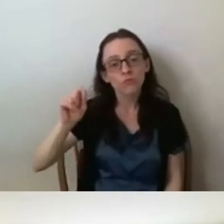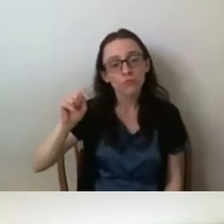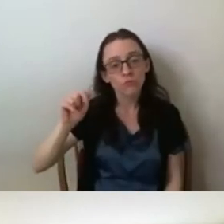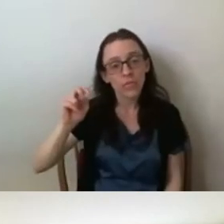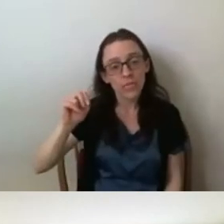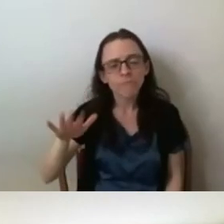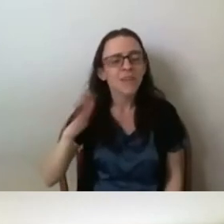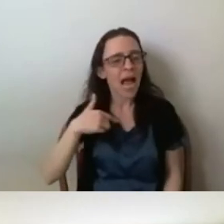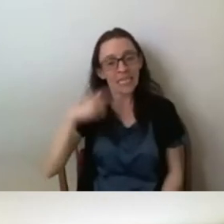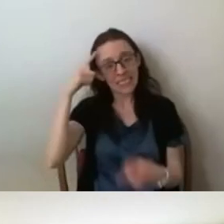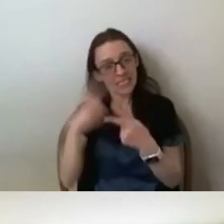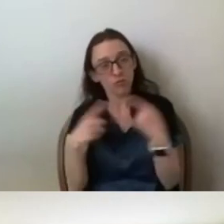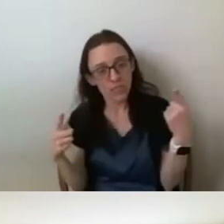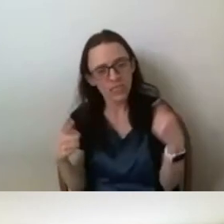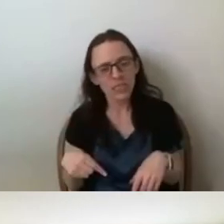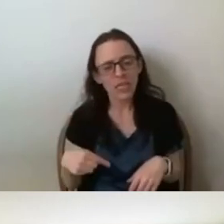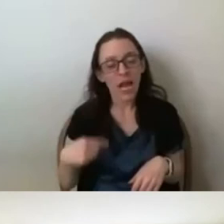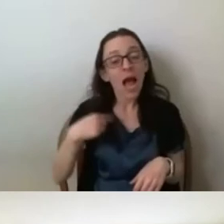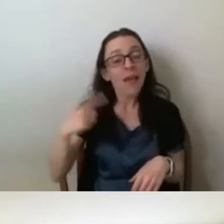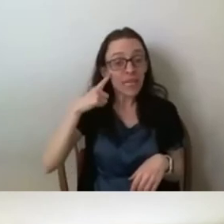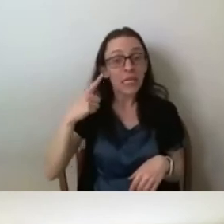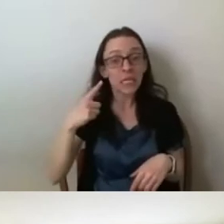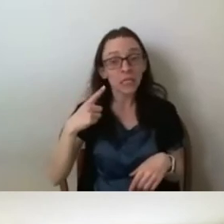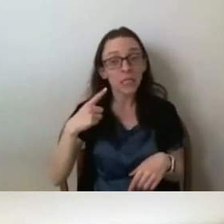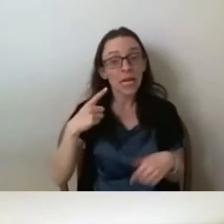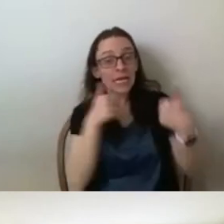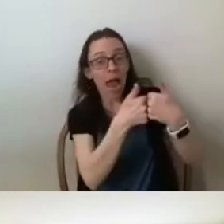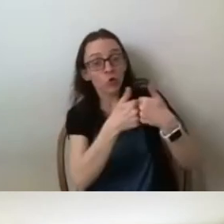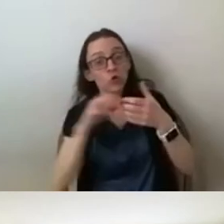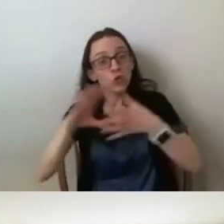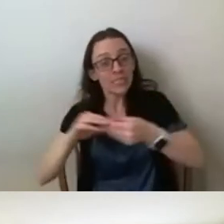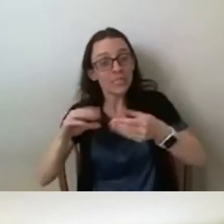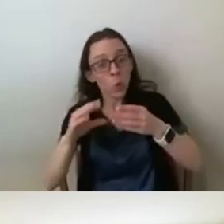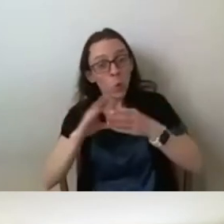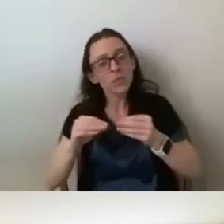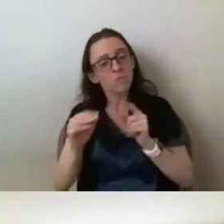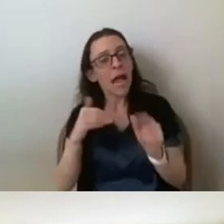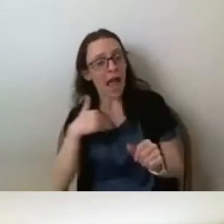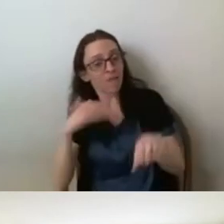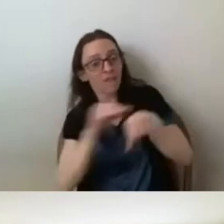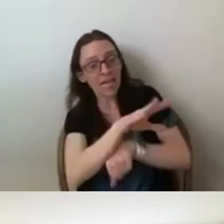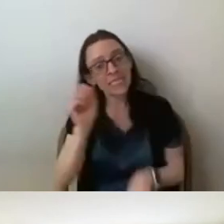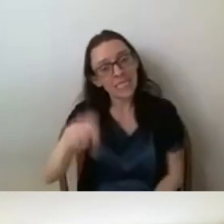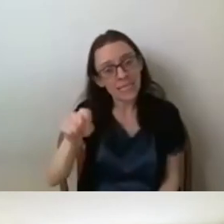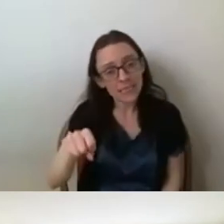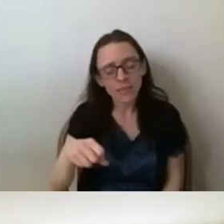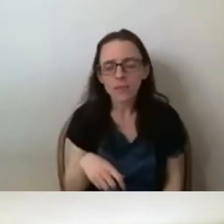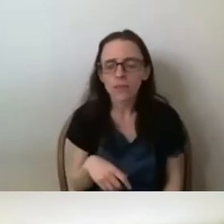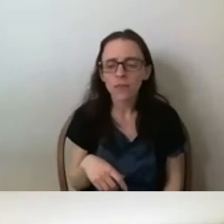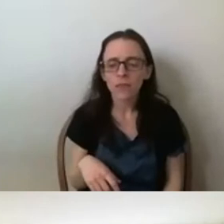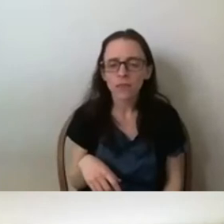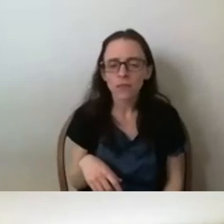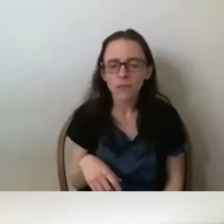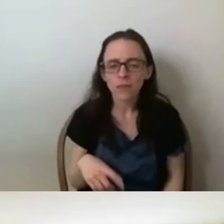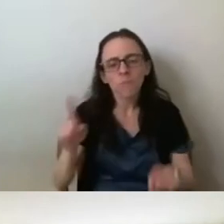discourses and even counter discourses do have an effect, but I do believe like maybe not, maybe clearly, obviously not